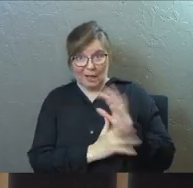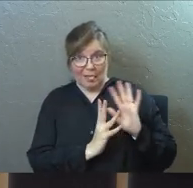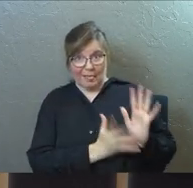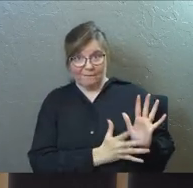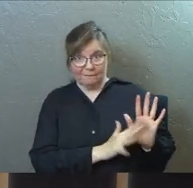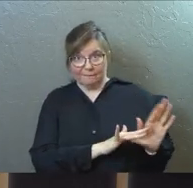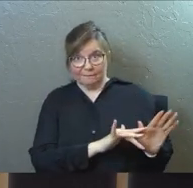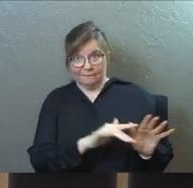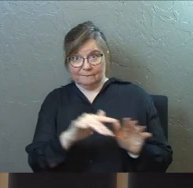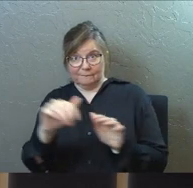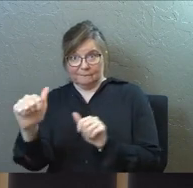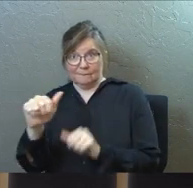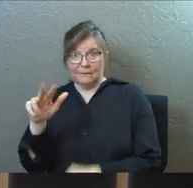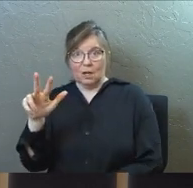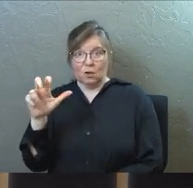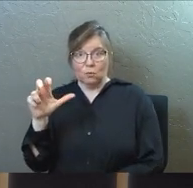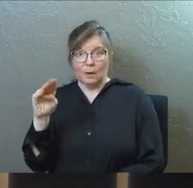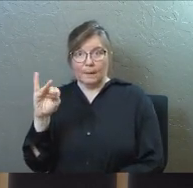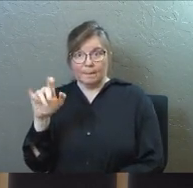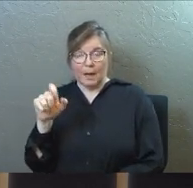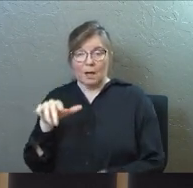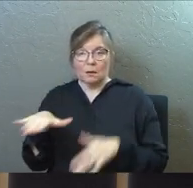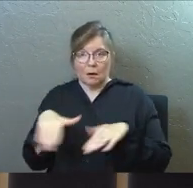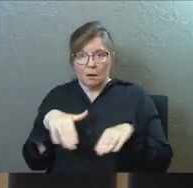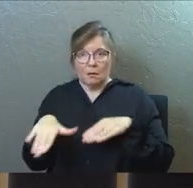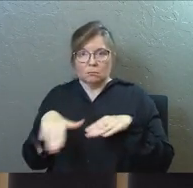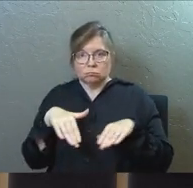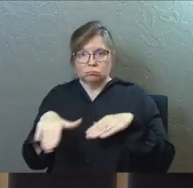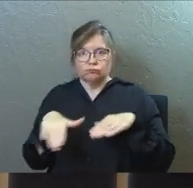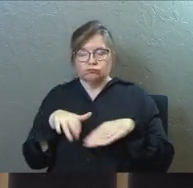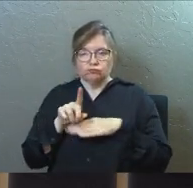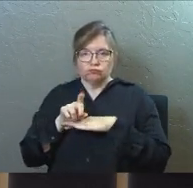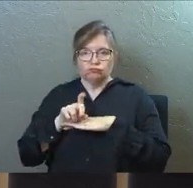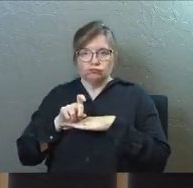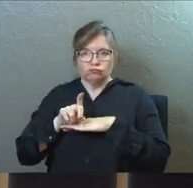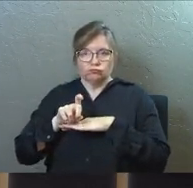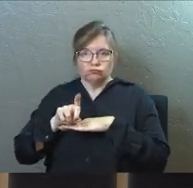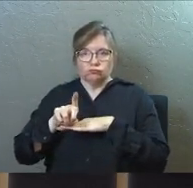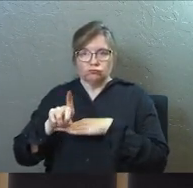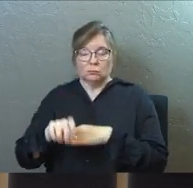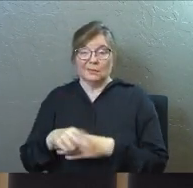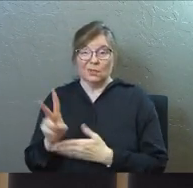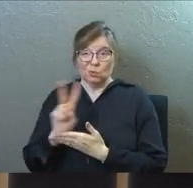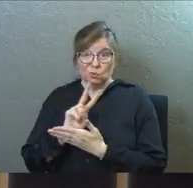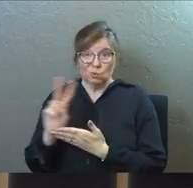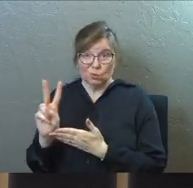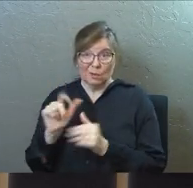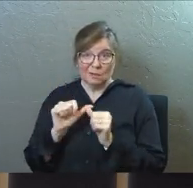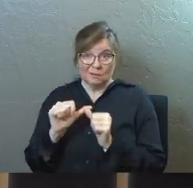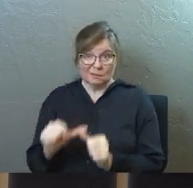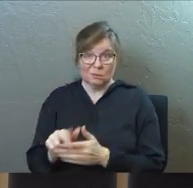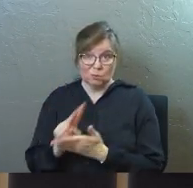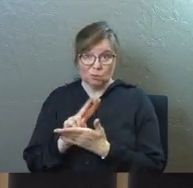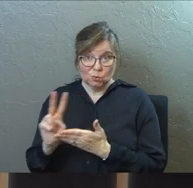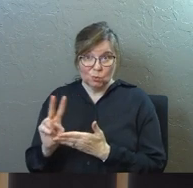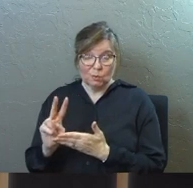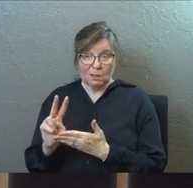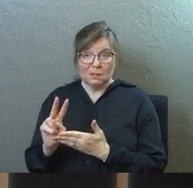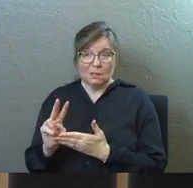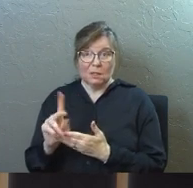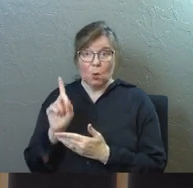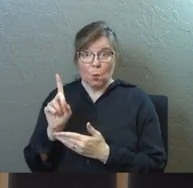it is a 300 mile journey on foot for Barnabas, it takes him two weeks, at least two weeks,